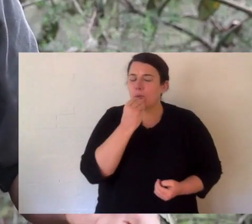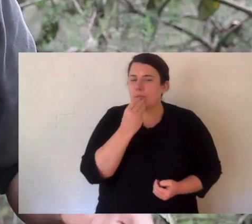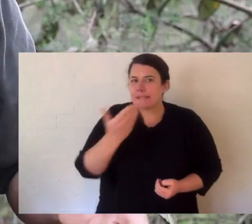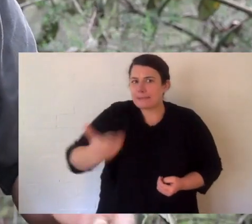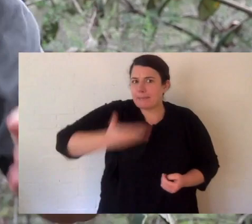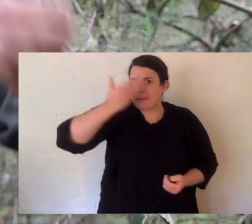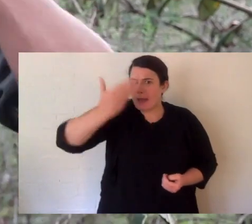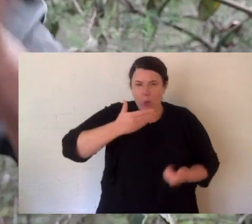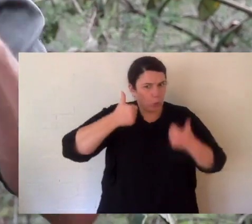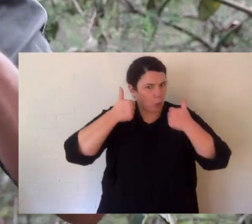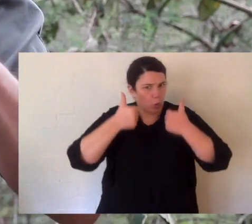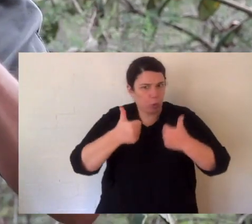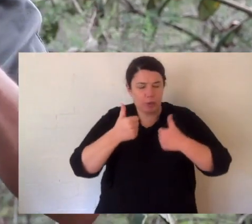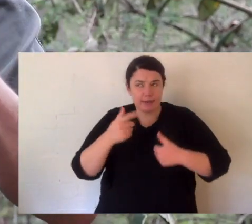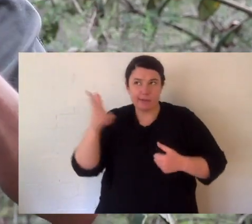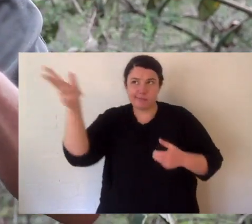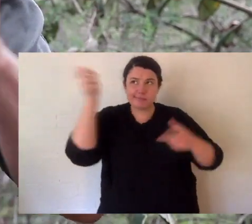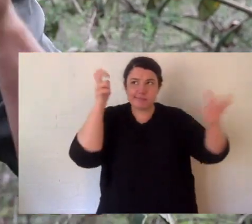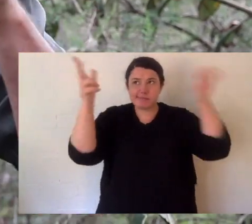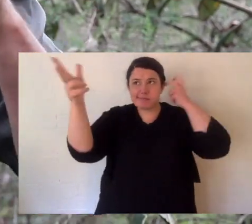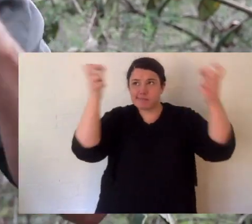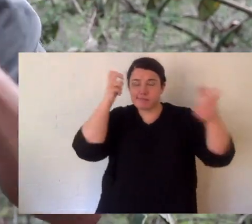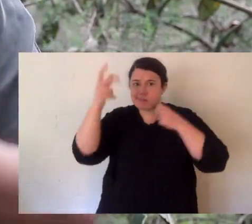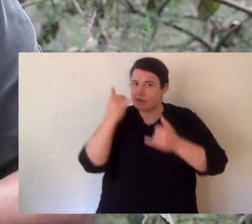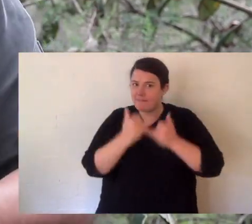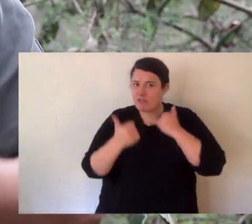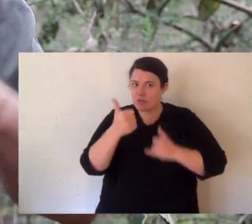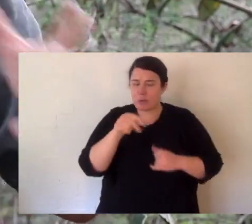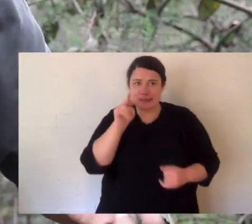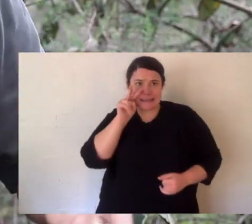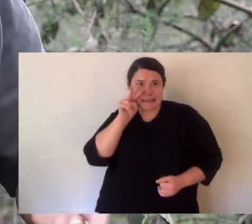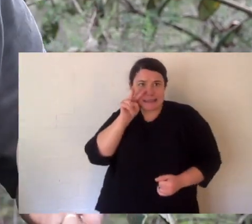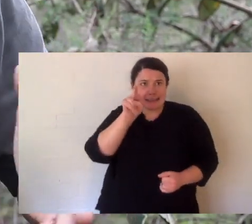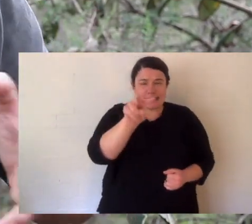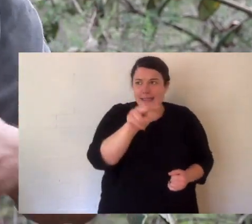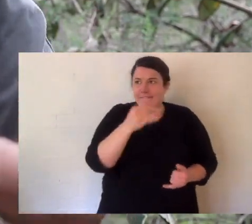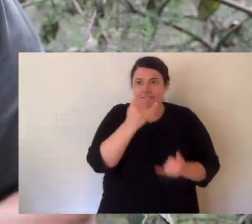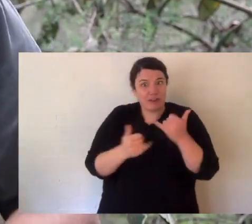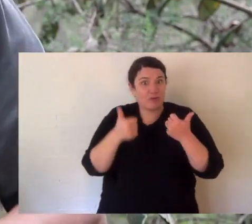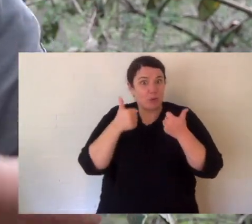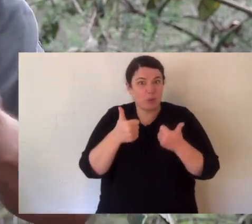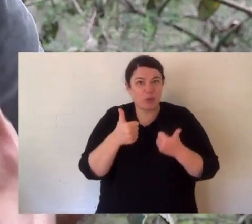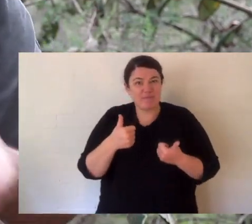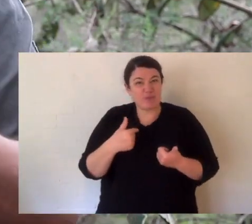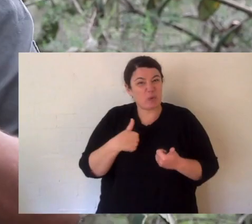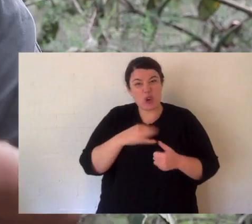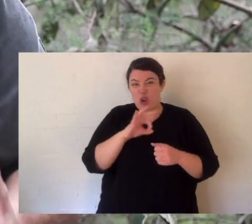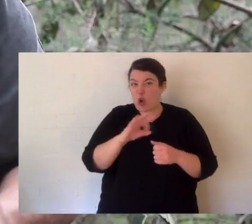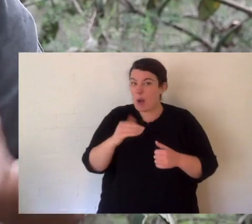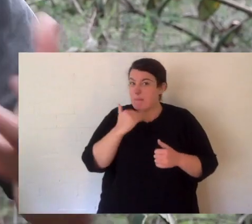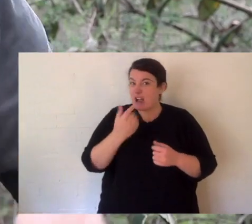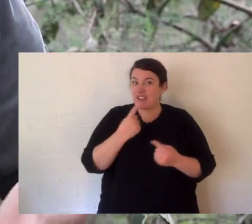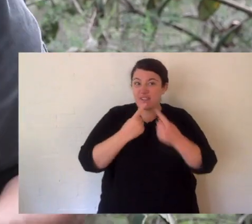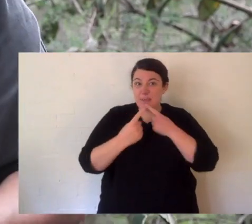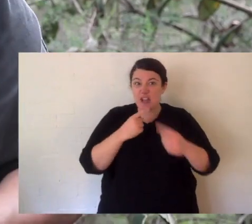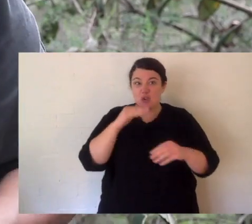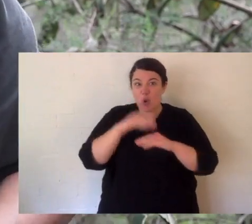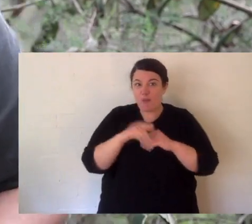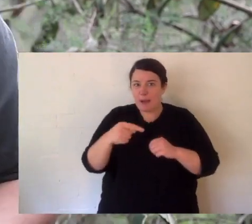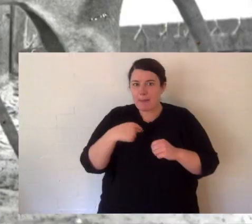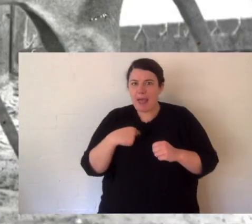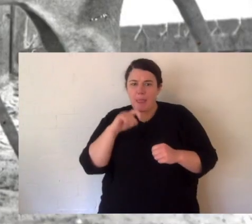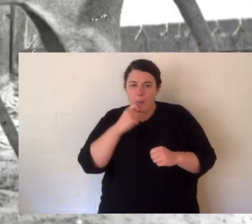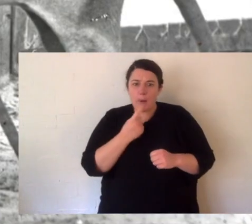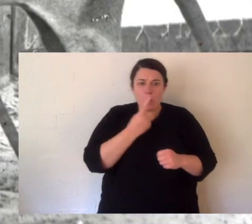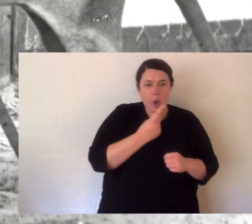Really good hearing. Incredible eyesight. And whilst little is known about them it's said that they would hunt small groups of ones or maybe